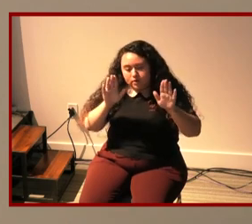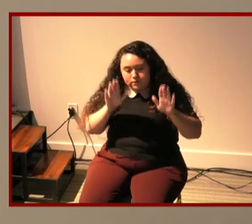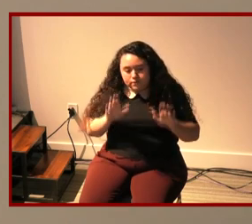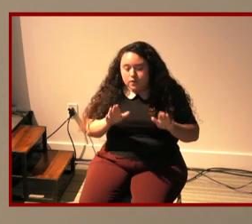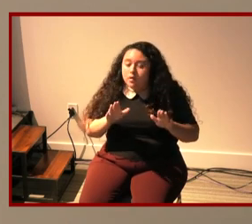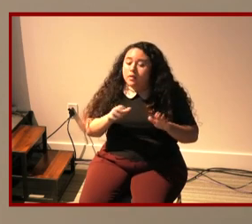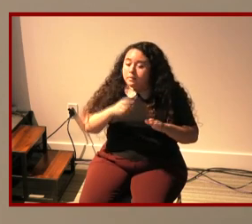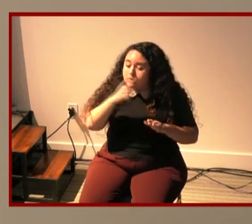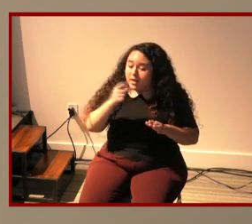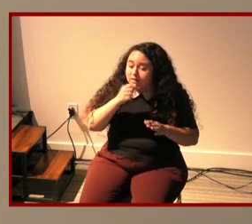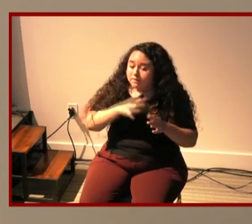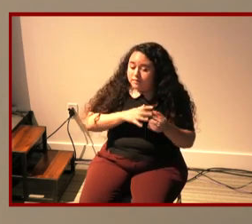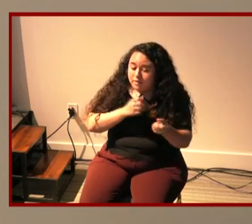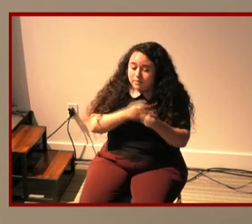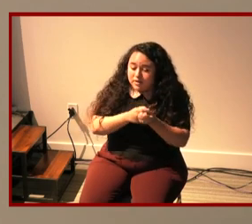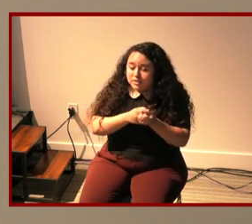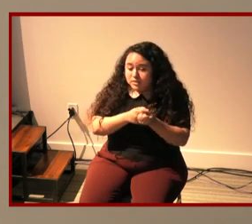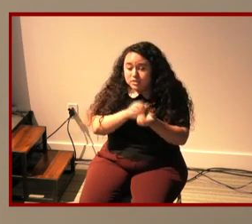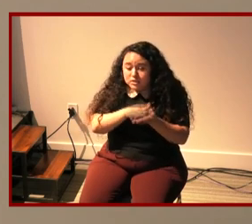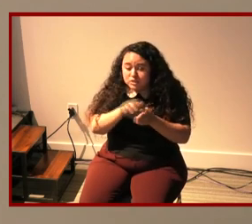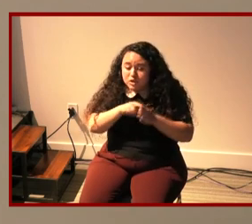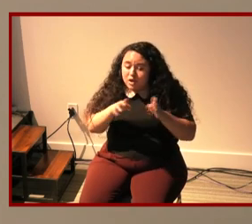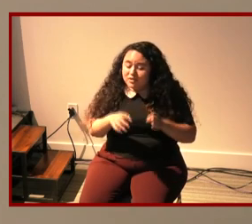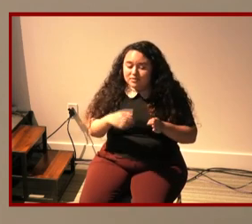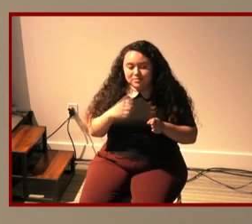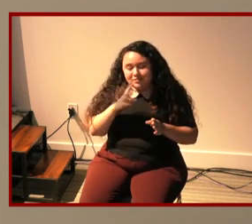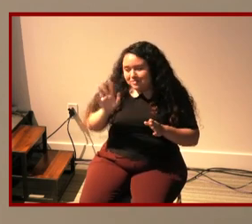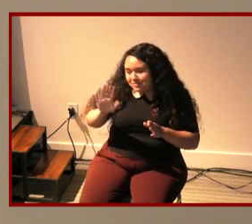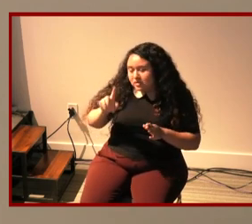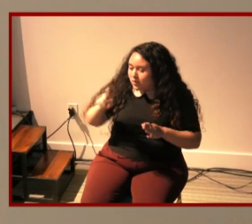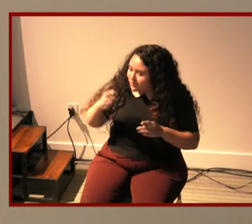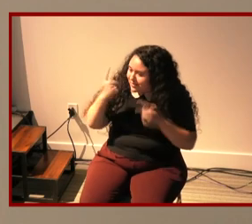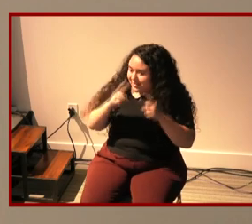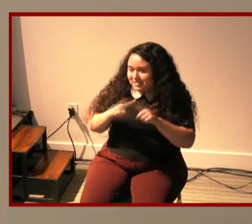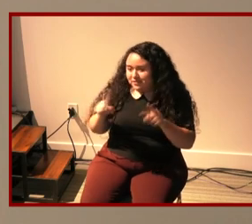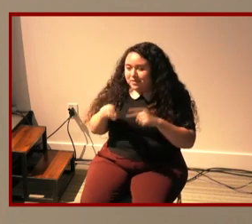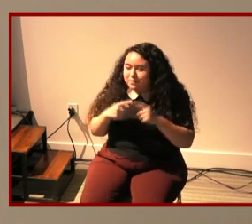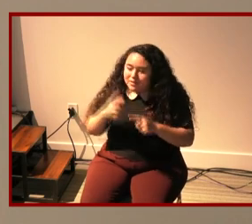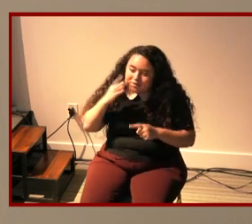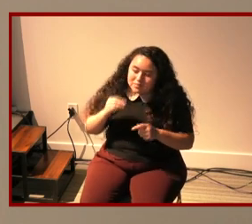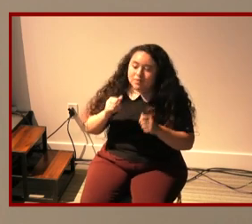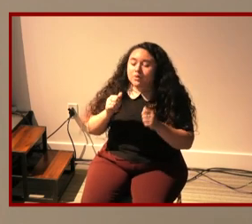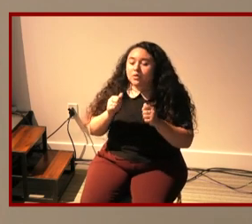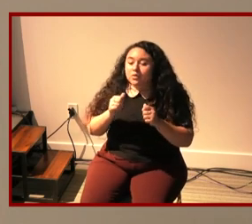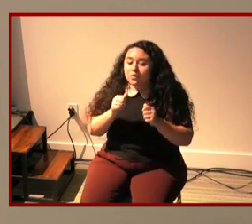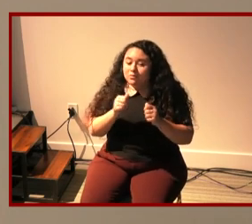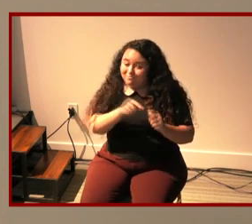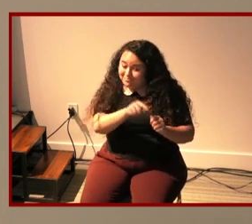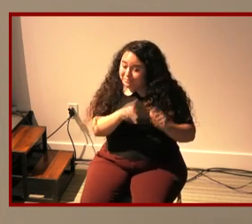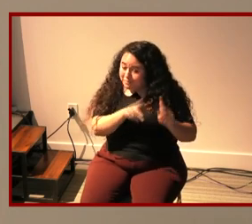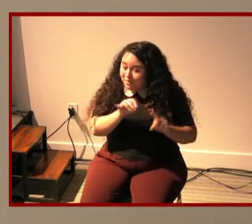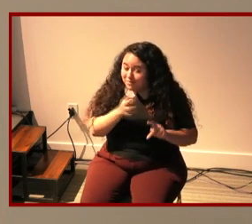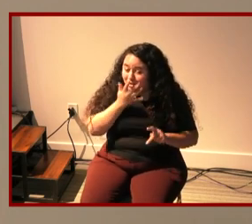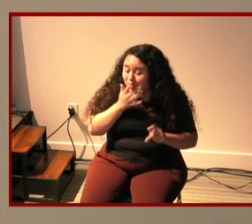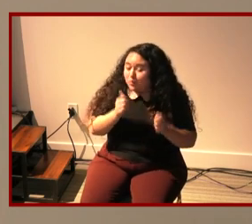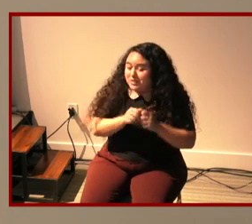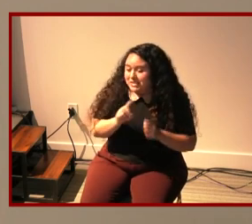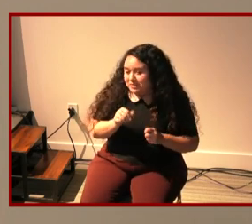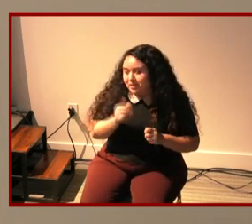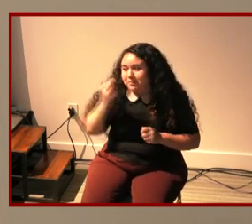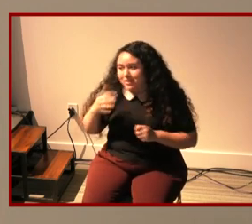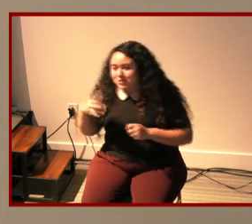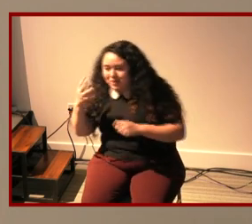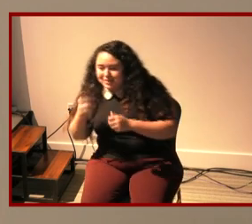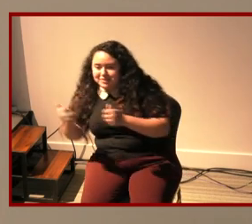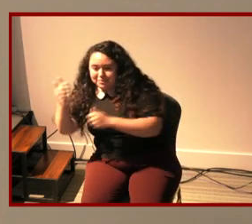teaching us that we have to think totally differently about the experiences of people with color with disabilities because of white supremacy um